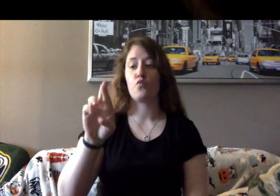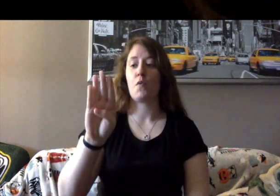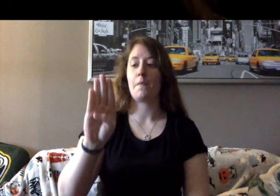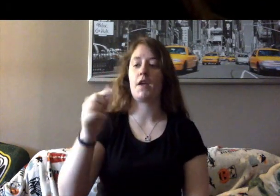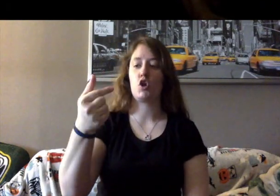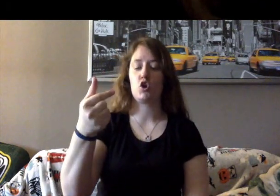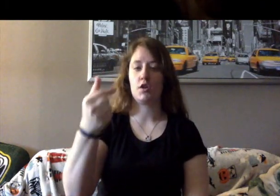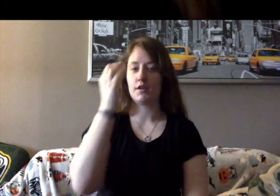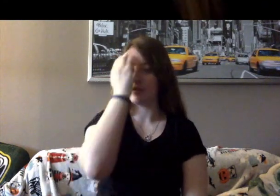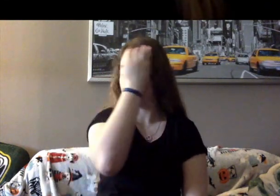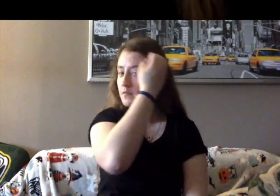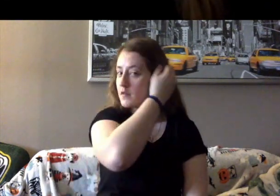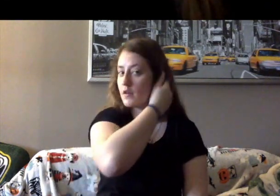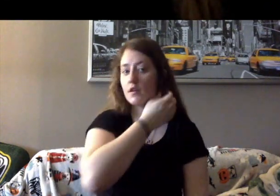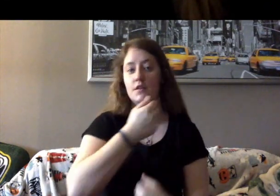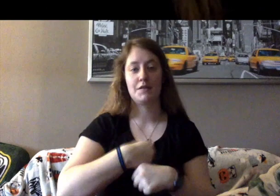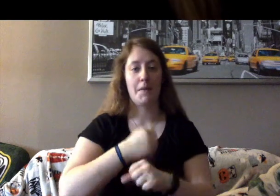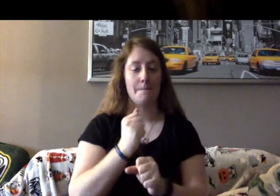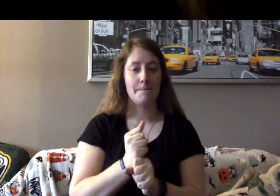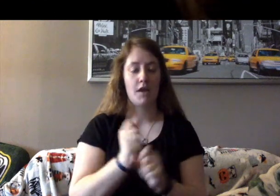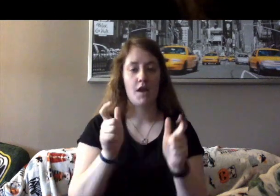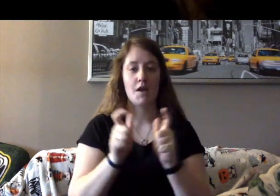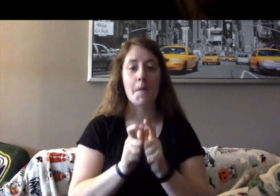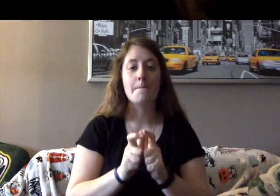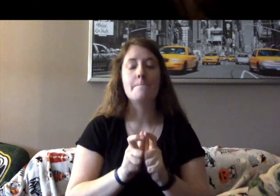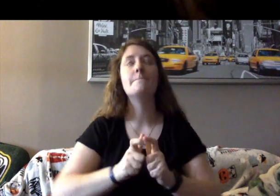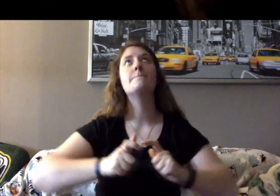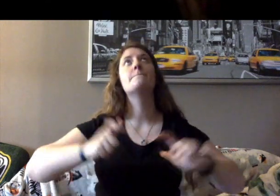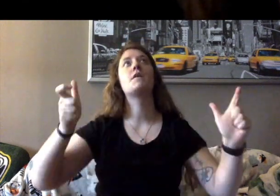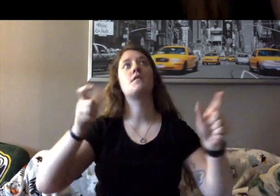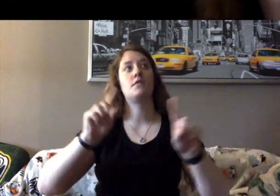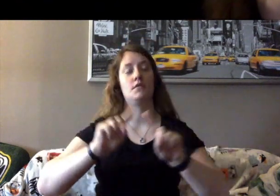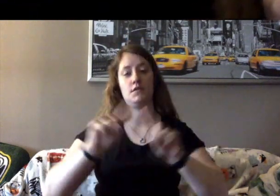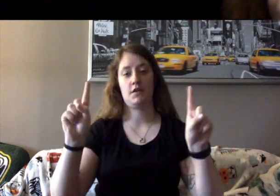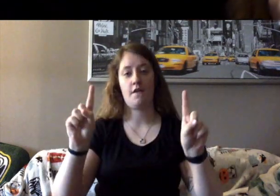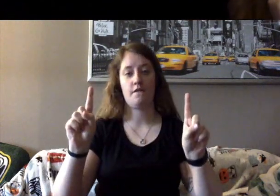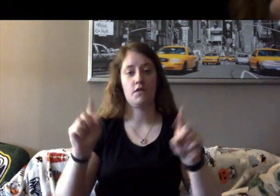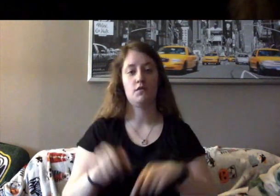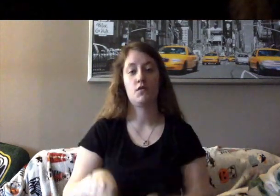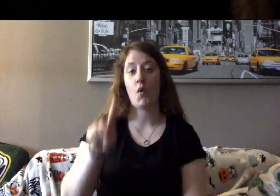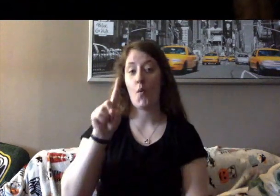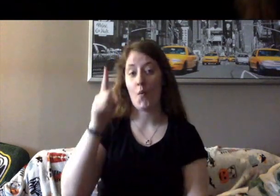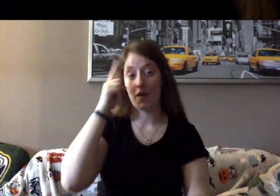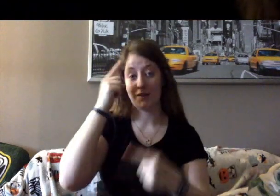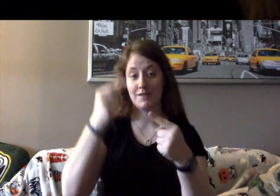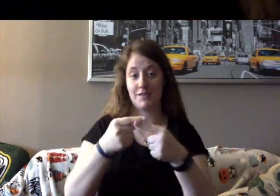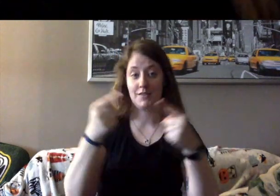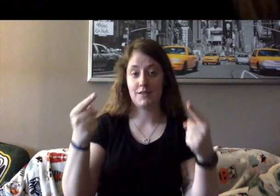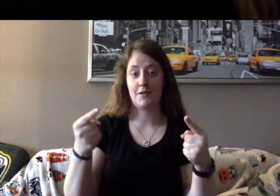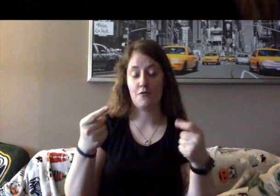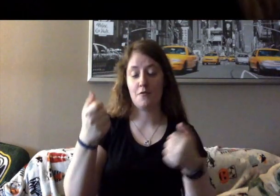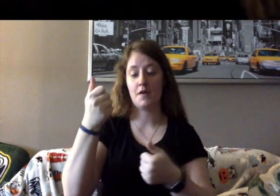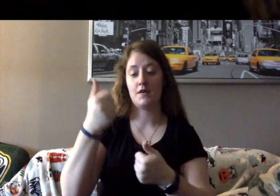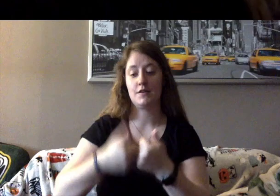has made a big difference. One disagreement at a time.